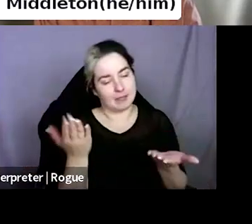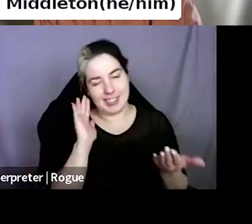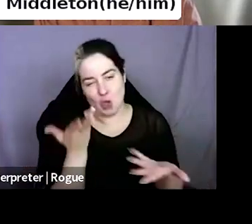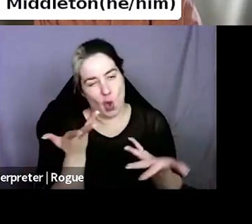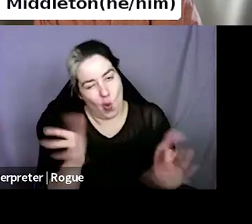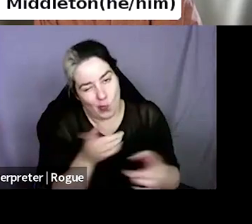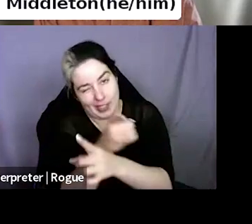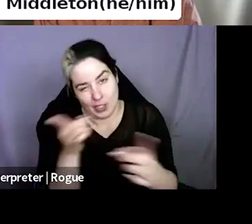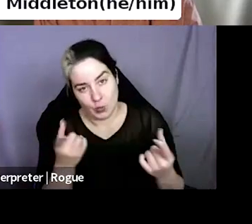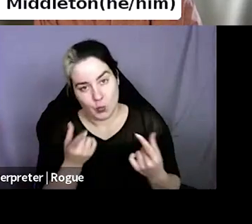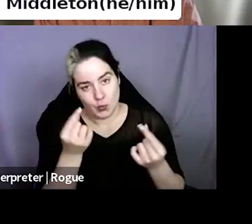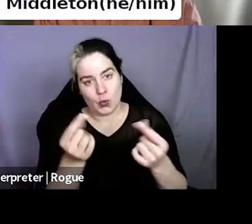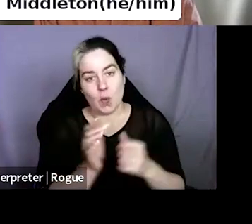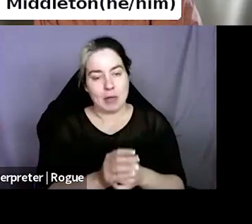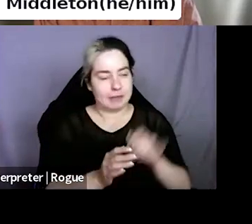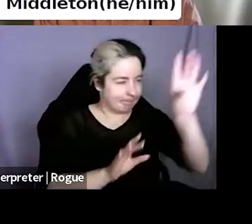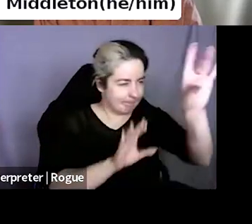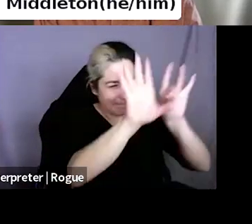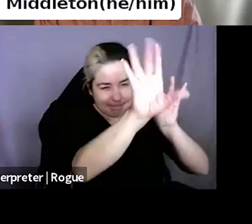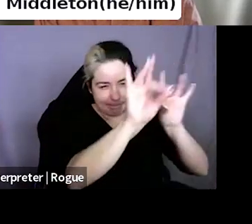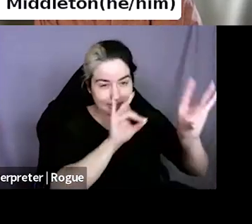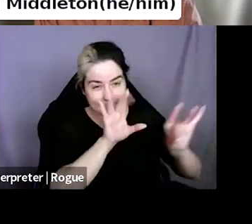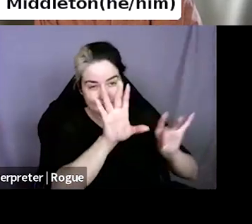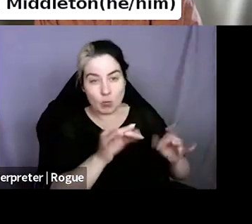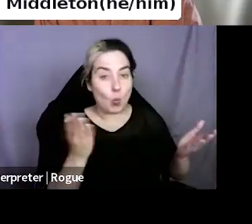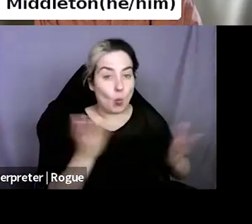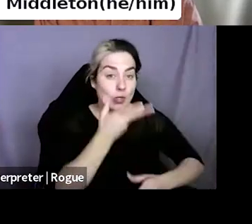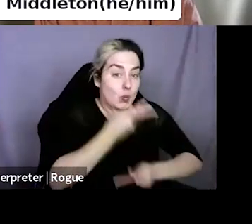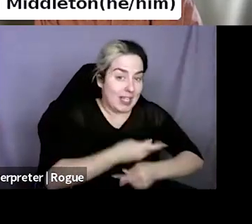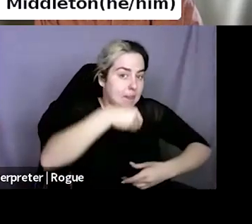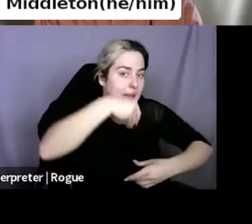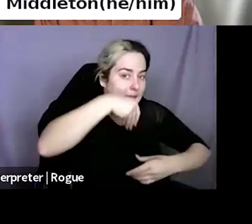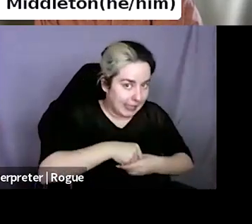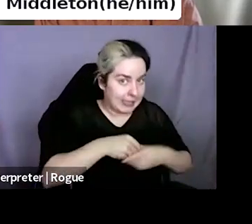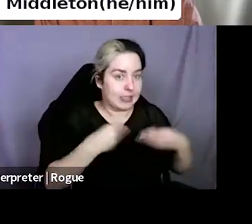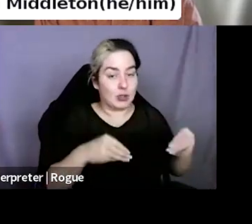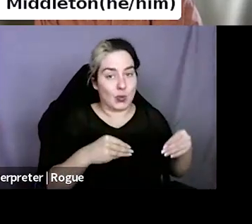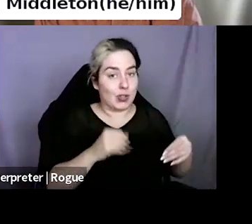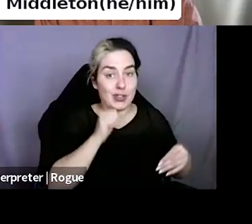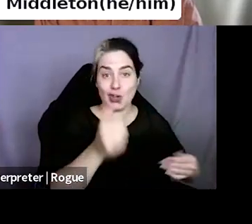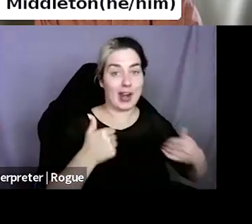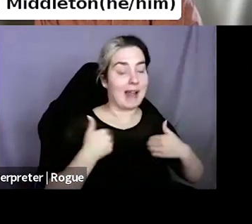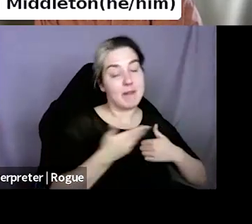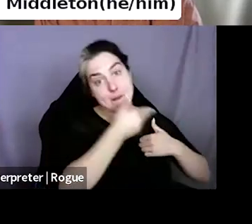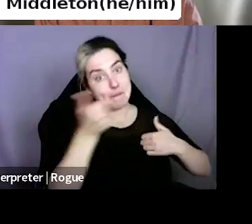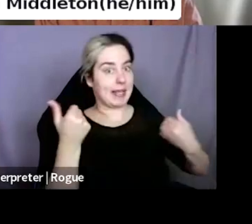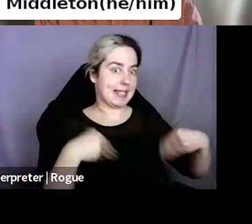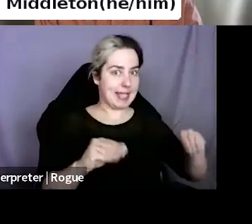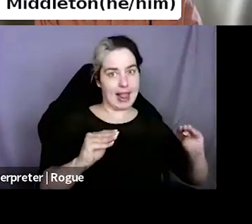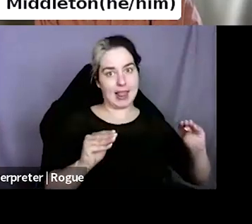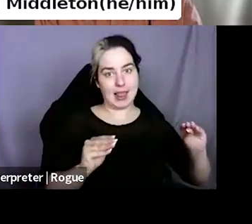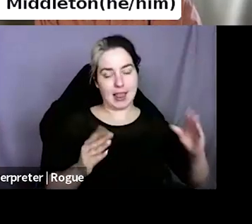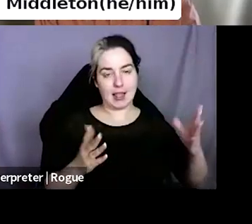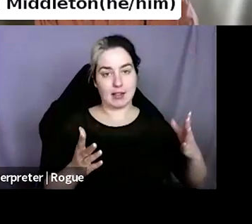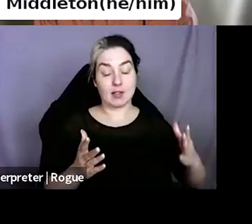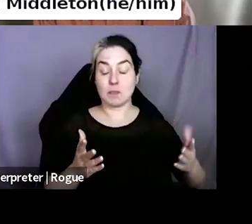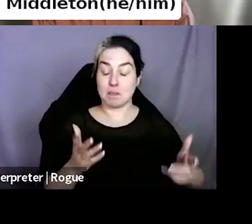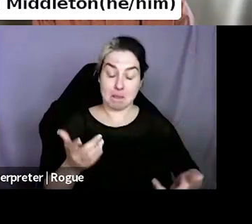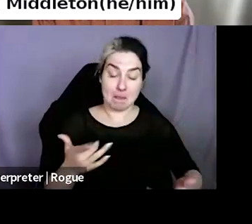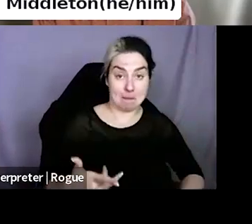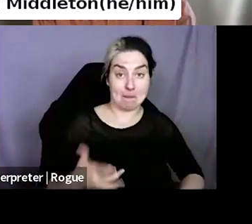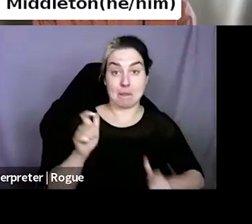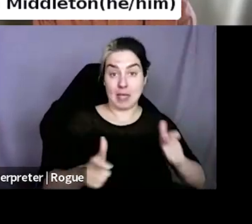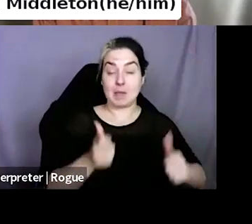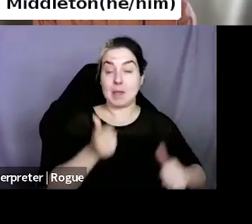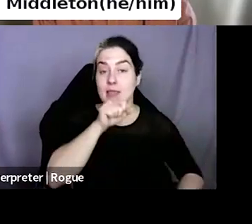but curate your stock to not need to have the best sellers because what people love about our store is when they come in, they're like,